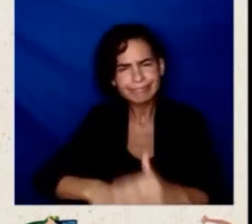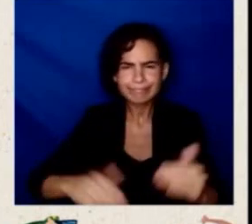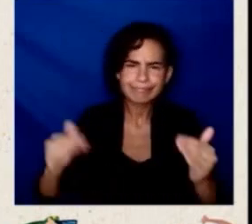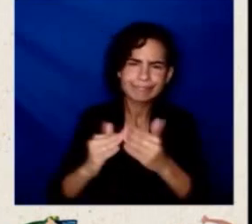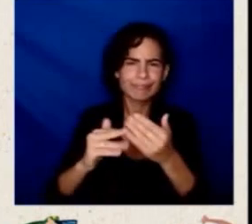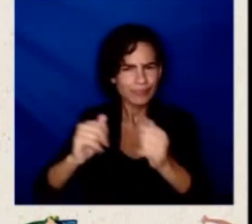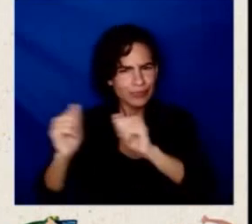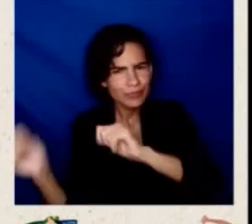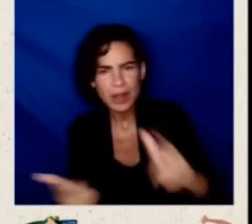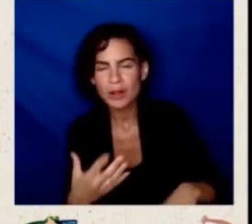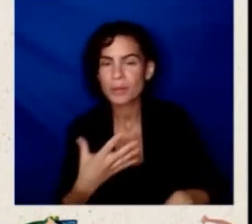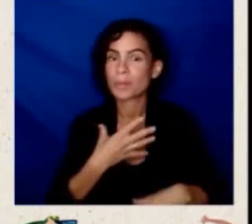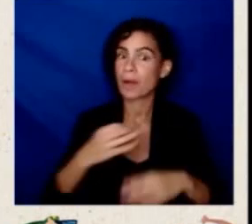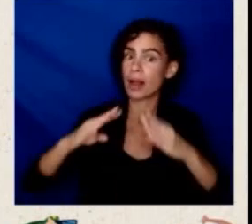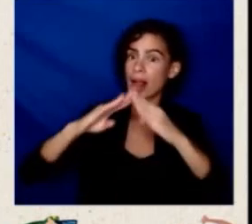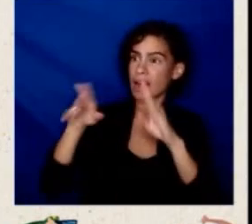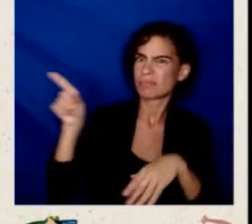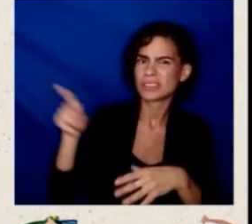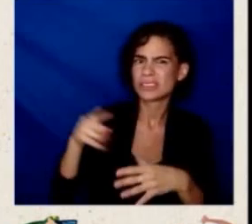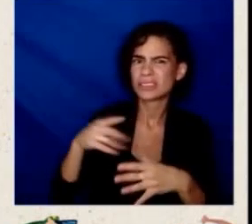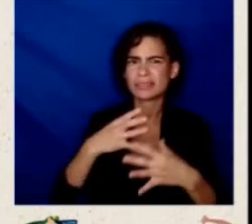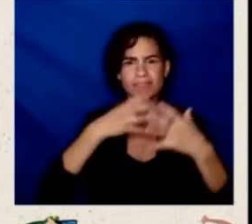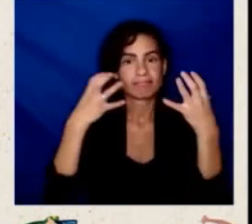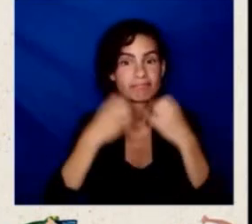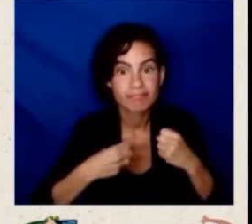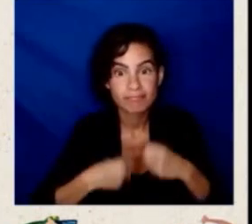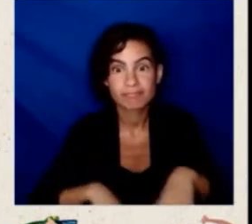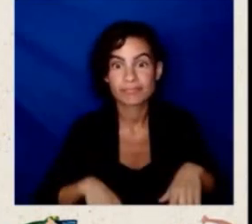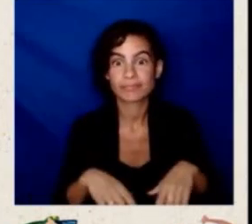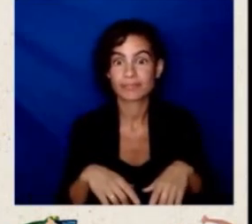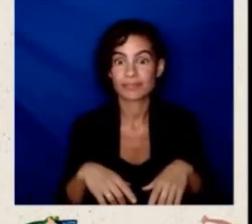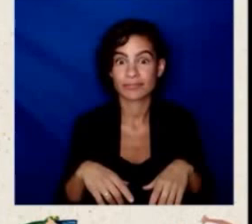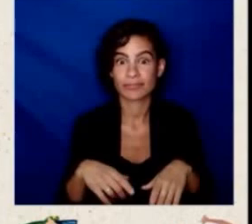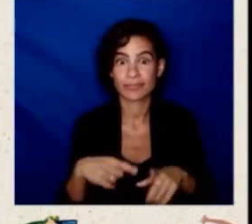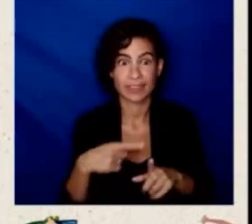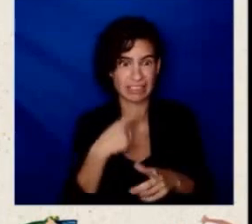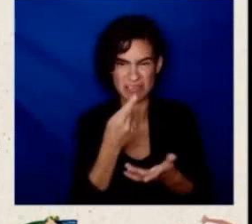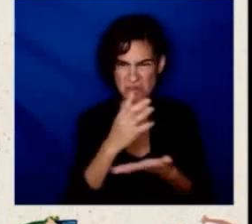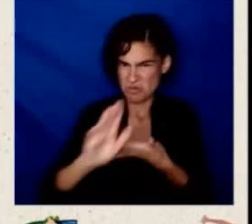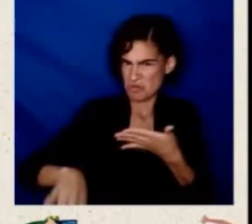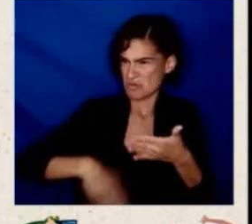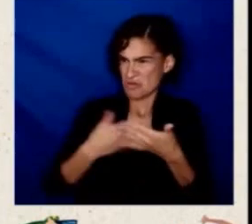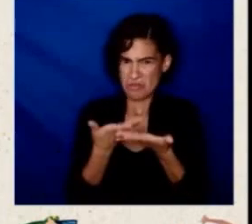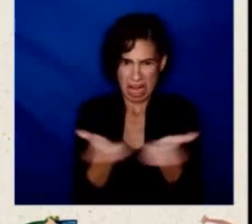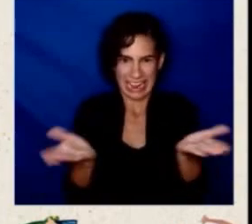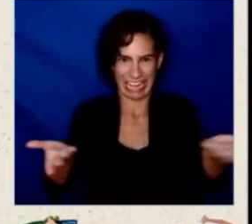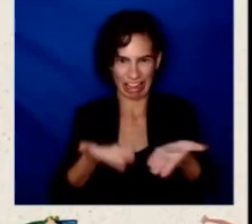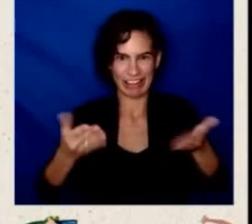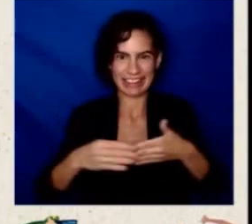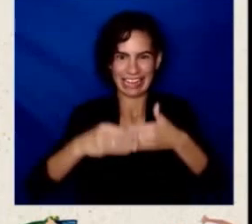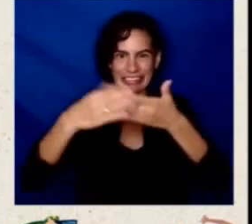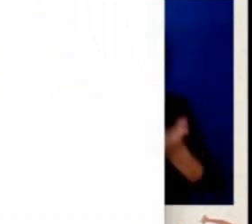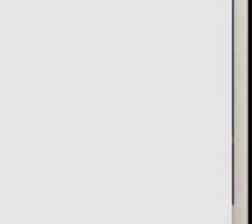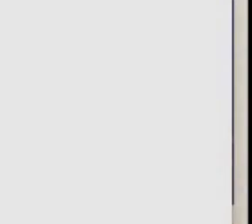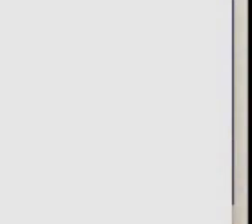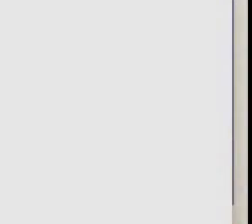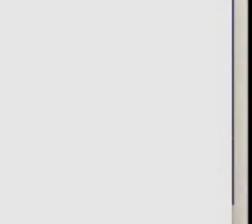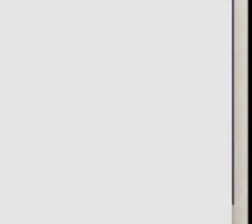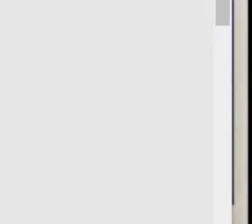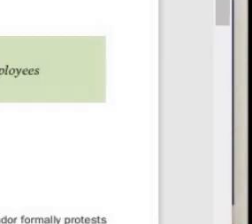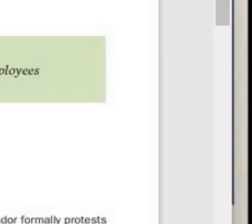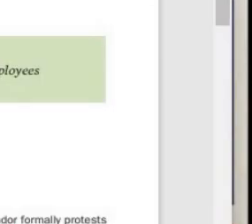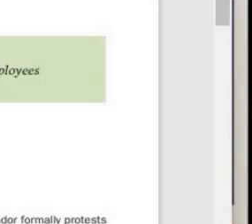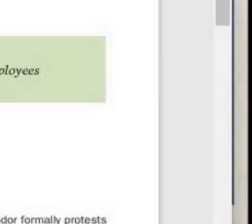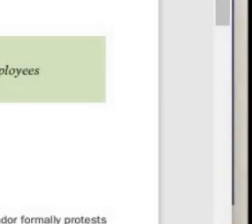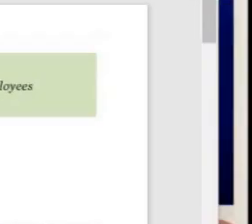And I have to my right an individual who gives opportunity in the classroom to everyone